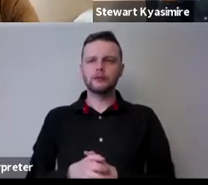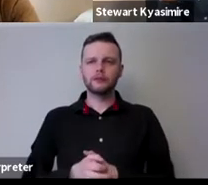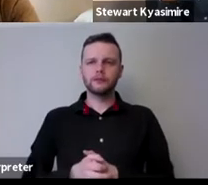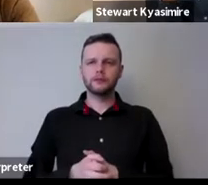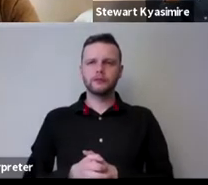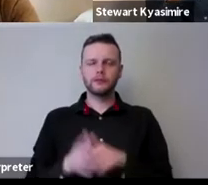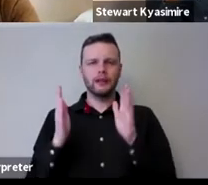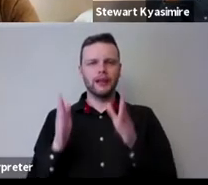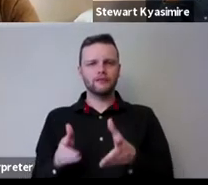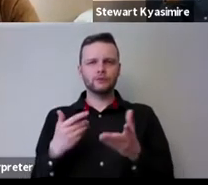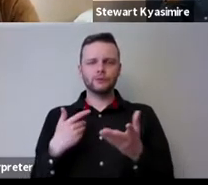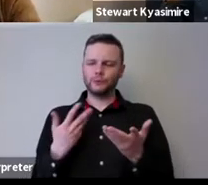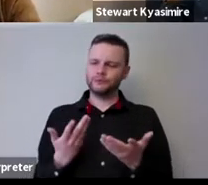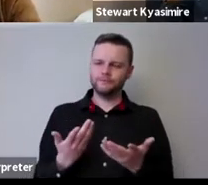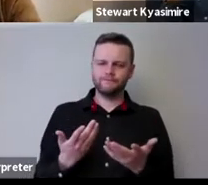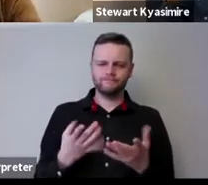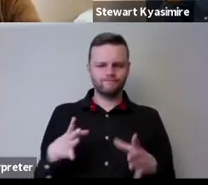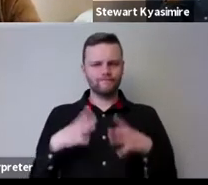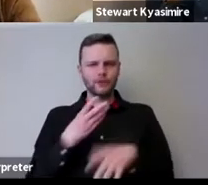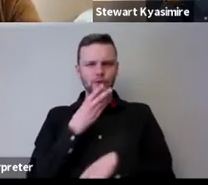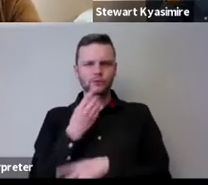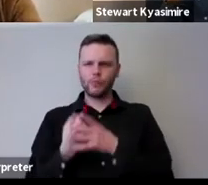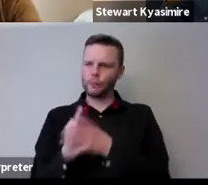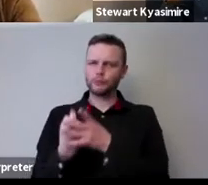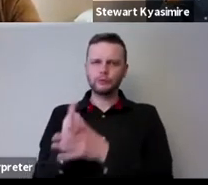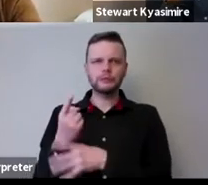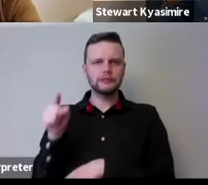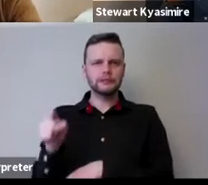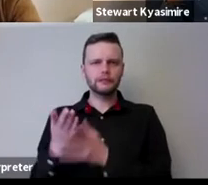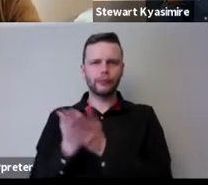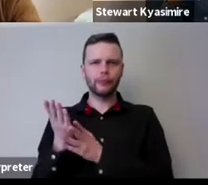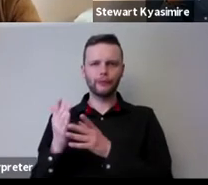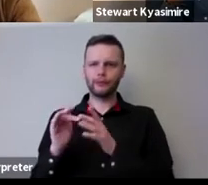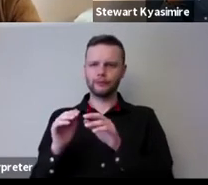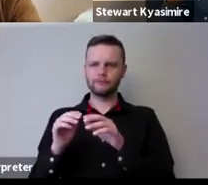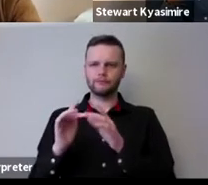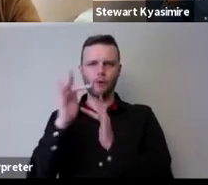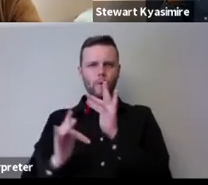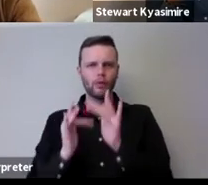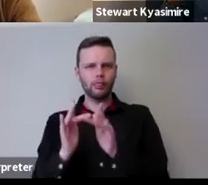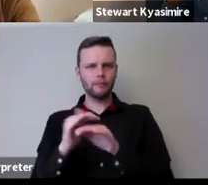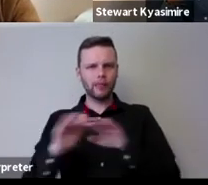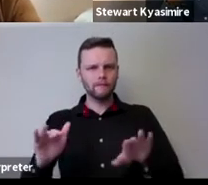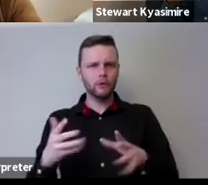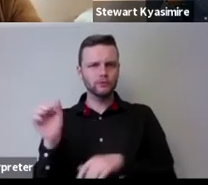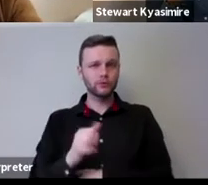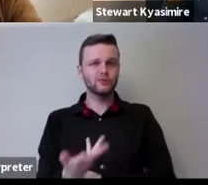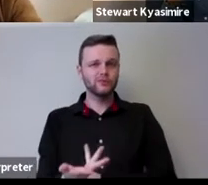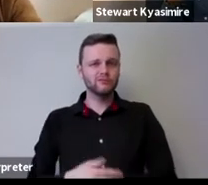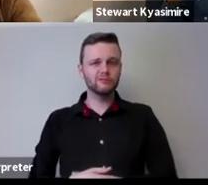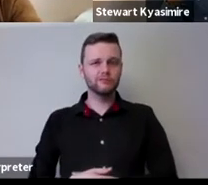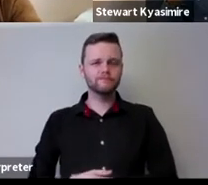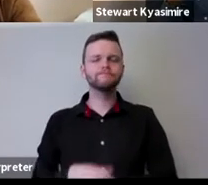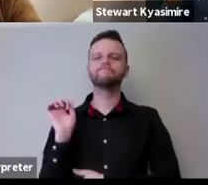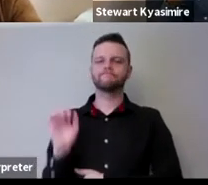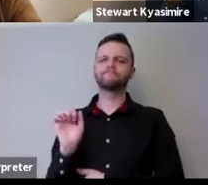would have to be about about these about you know the opportunities that these these platforms allow um uh yeah yeah